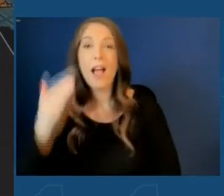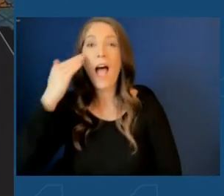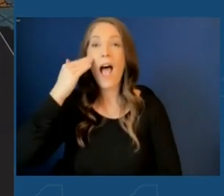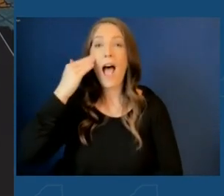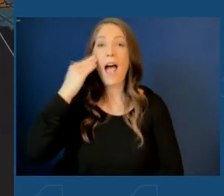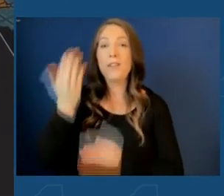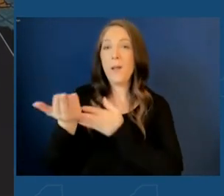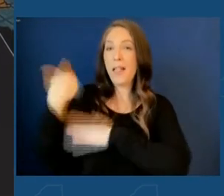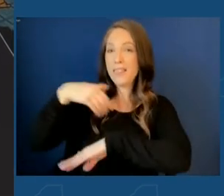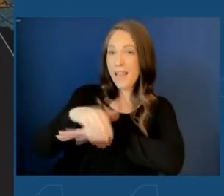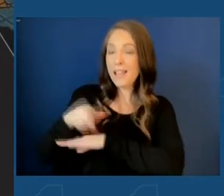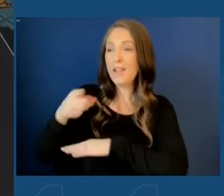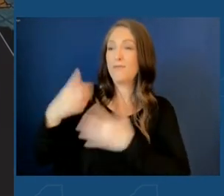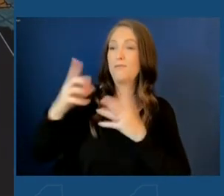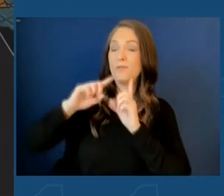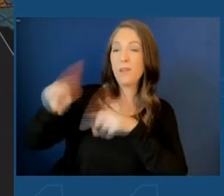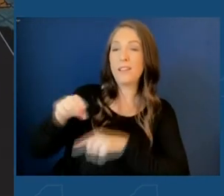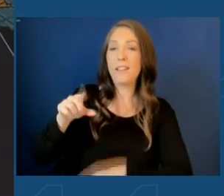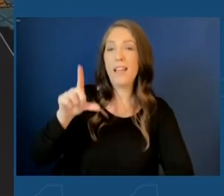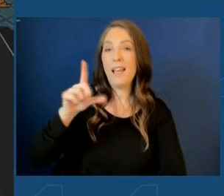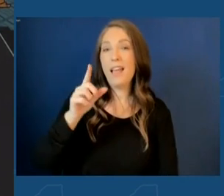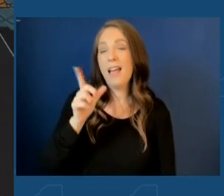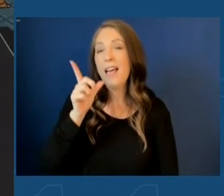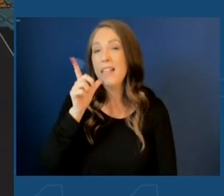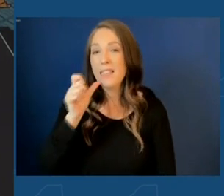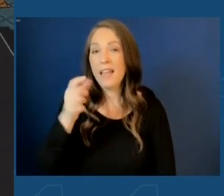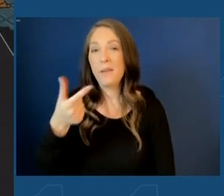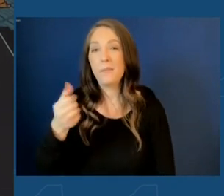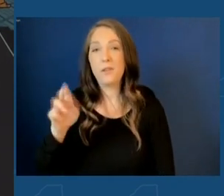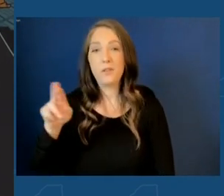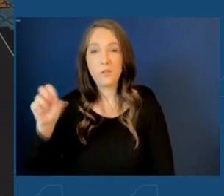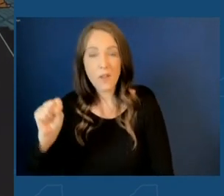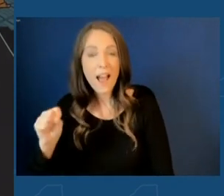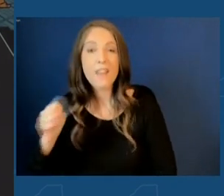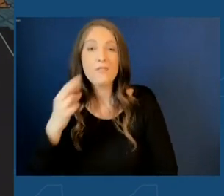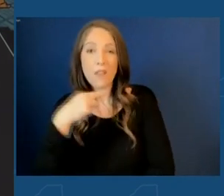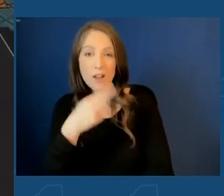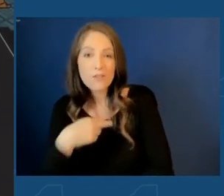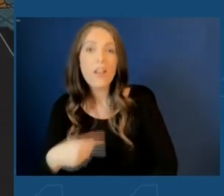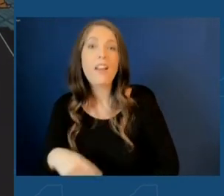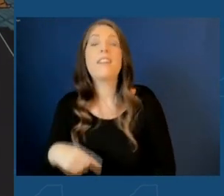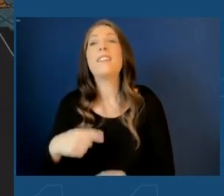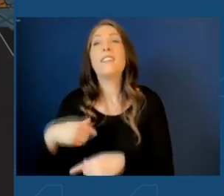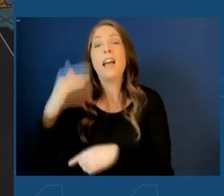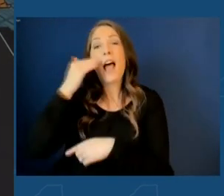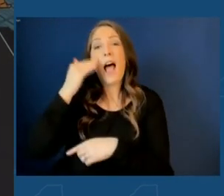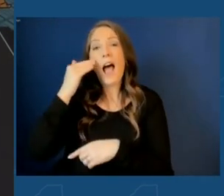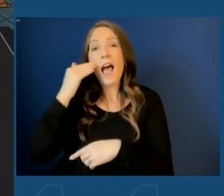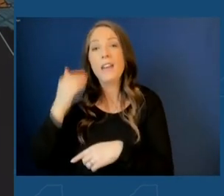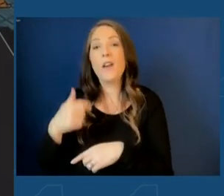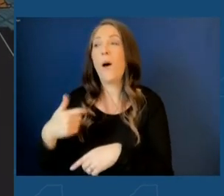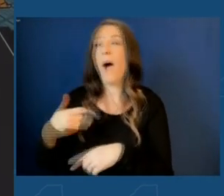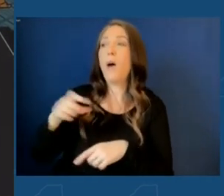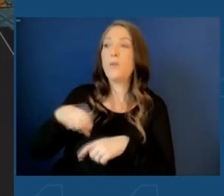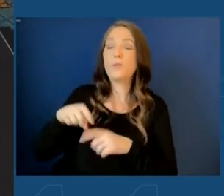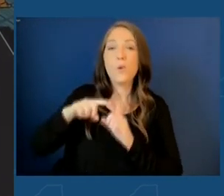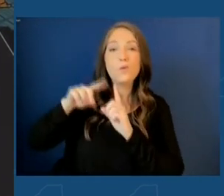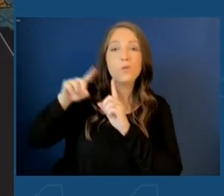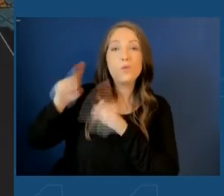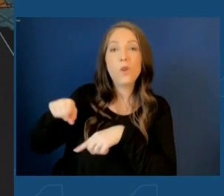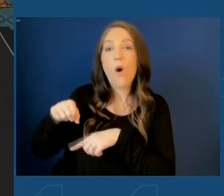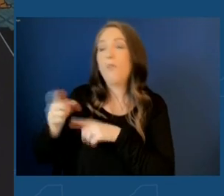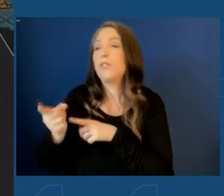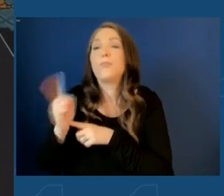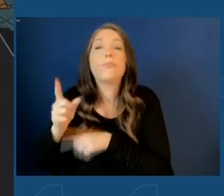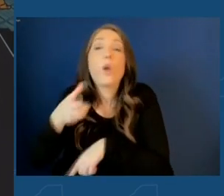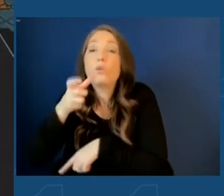back to Lemongrass where we had our chance on that bitter cold night in January. We got together and had this dinner. was supposed to stop by for a cocktail. I stayed three and a